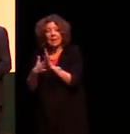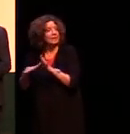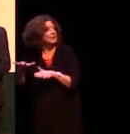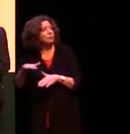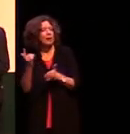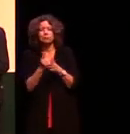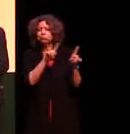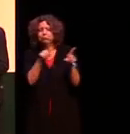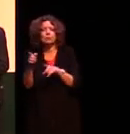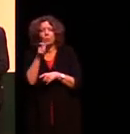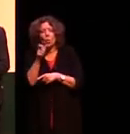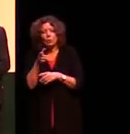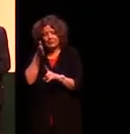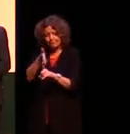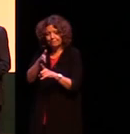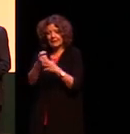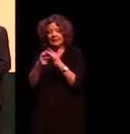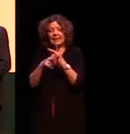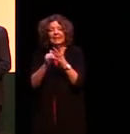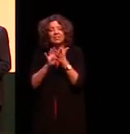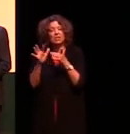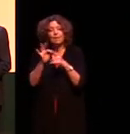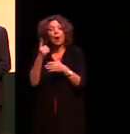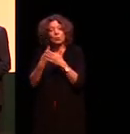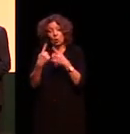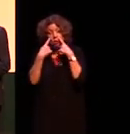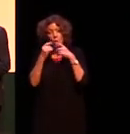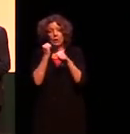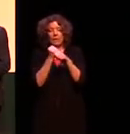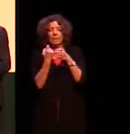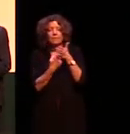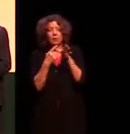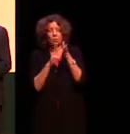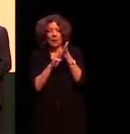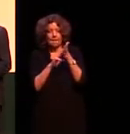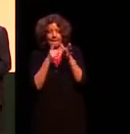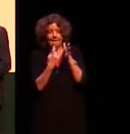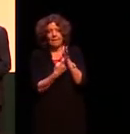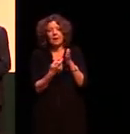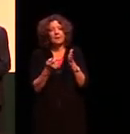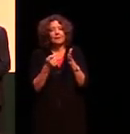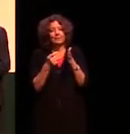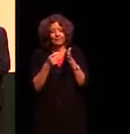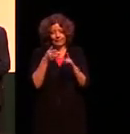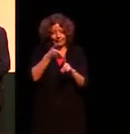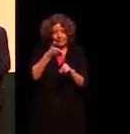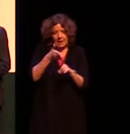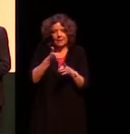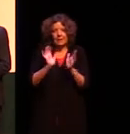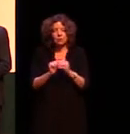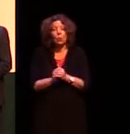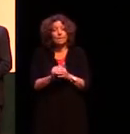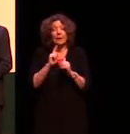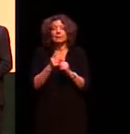and lots of different words related to kinship and I was just showing the grammatical elements but yeah there's it's a very big part